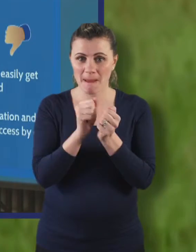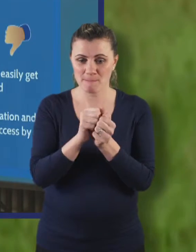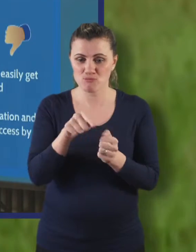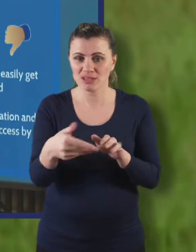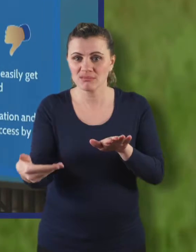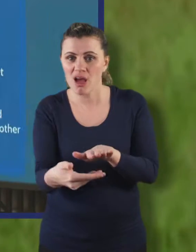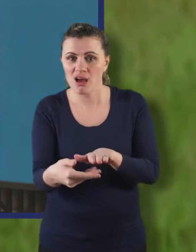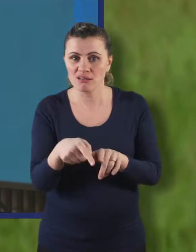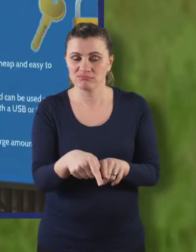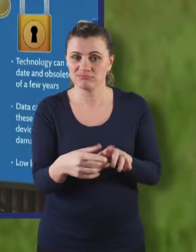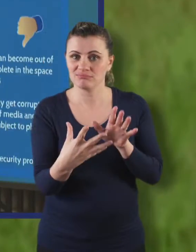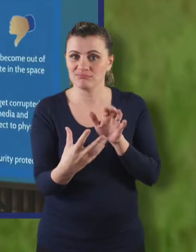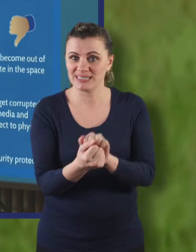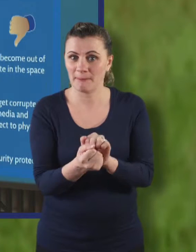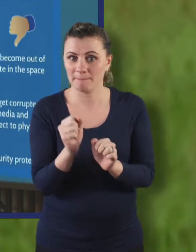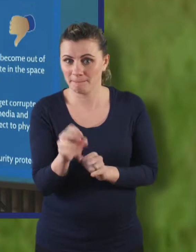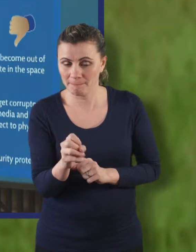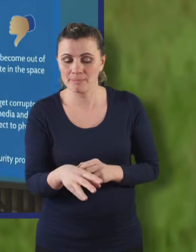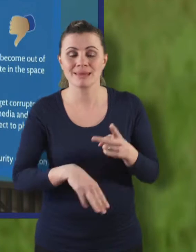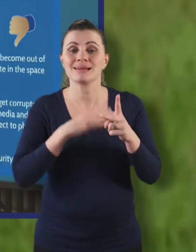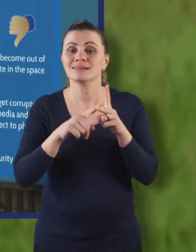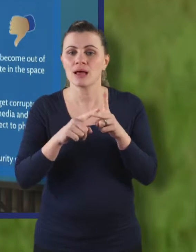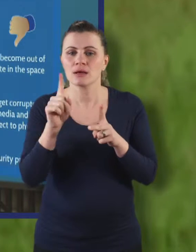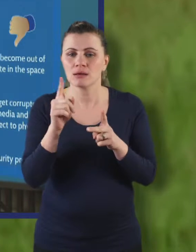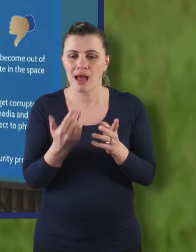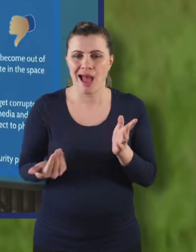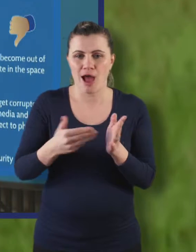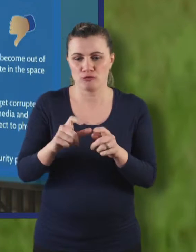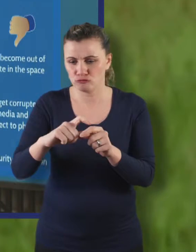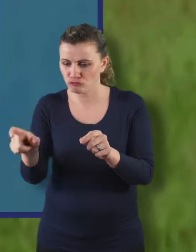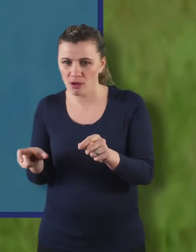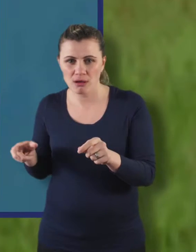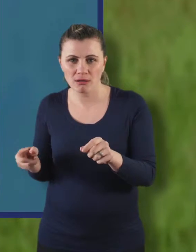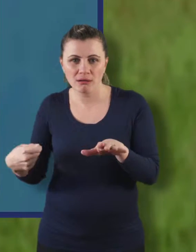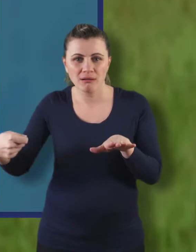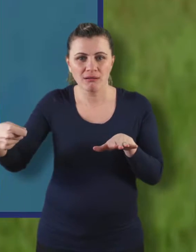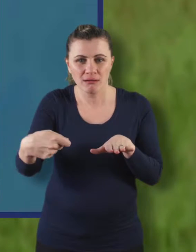is thinking about external storage such as external hard drives and USB sticks.